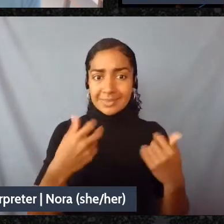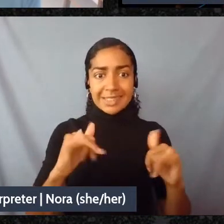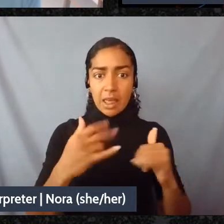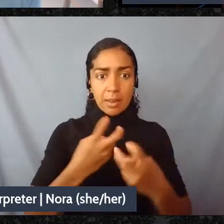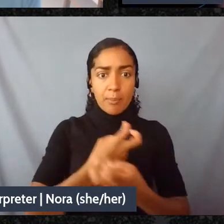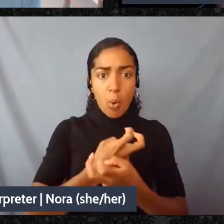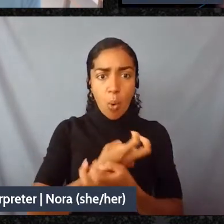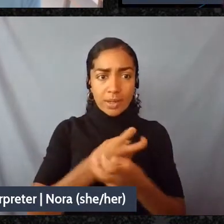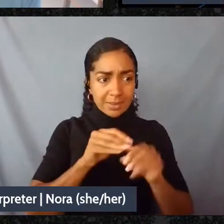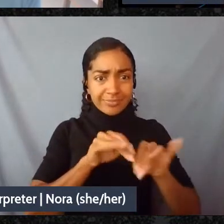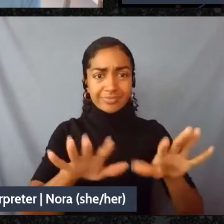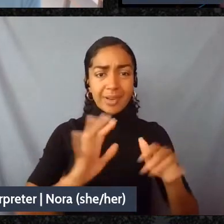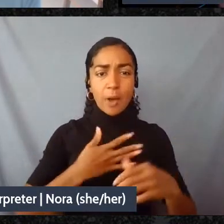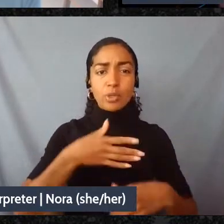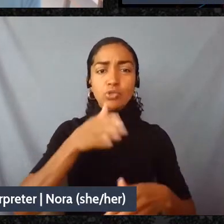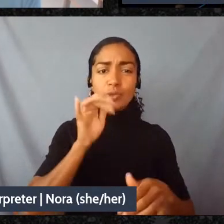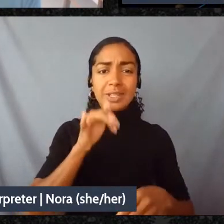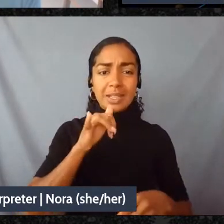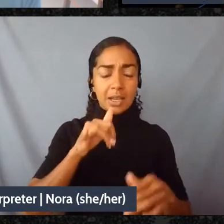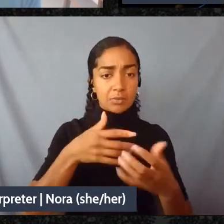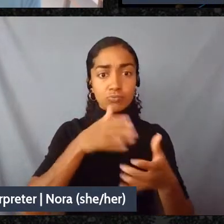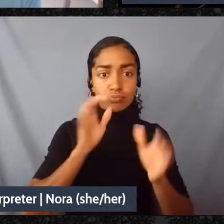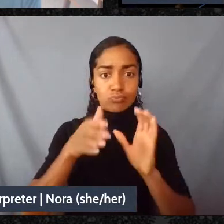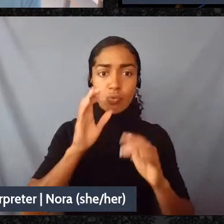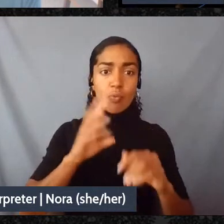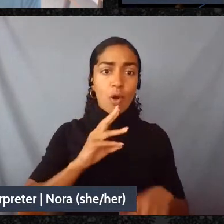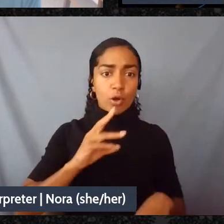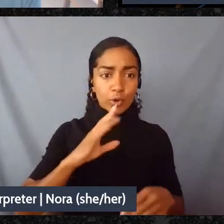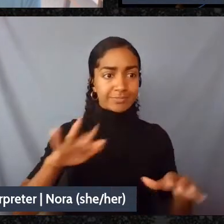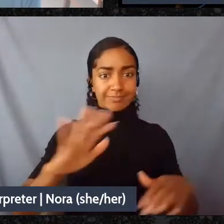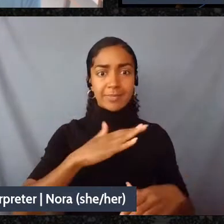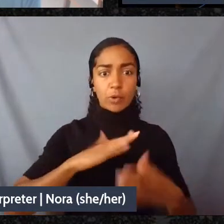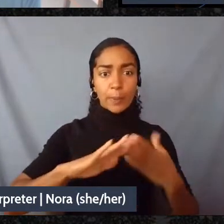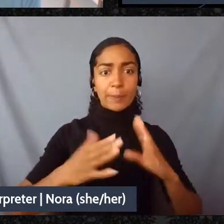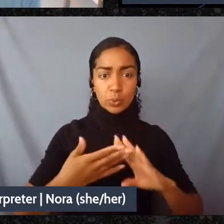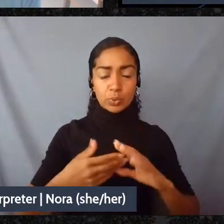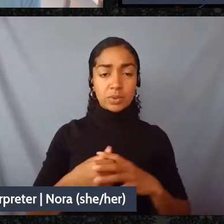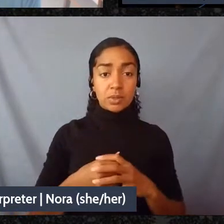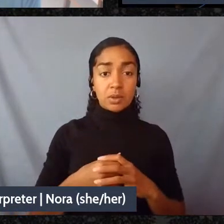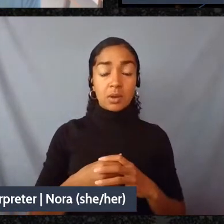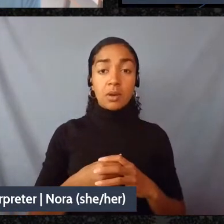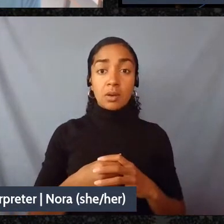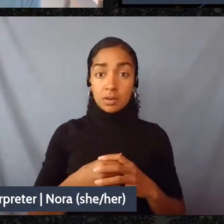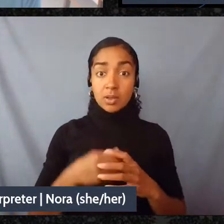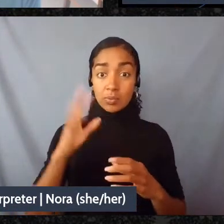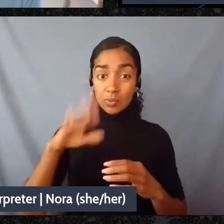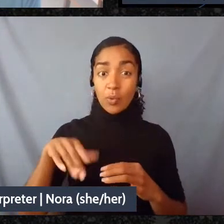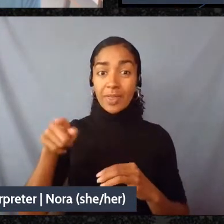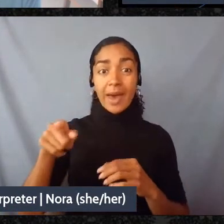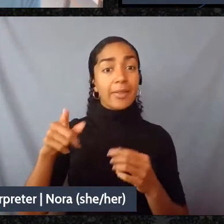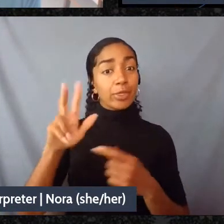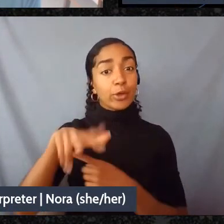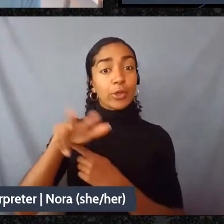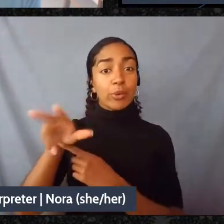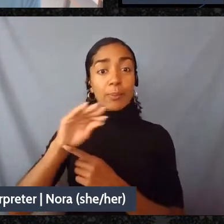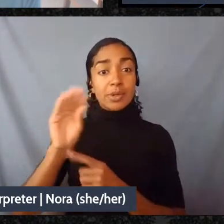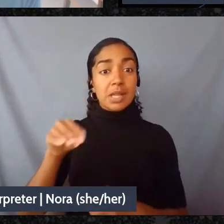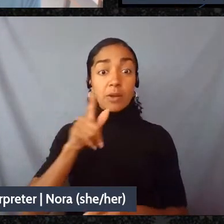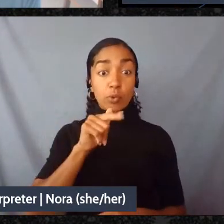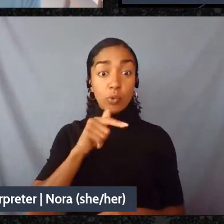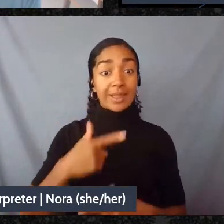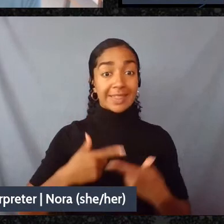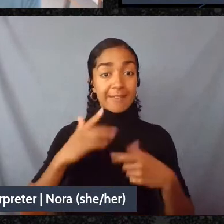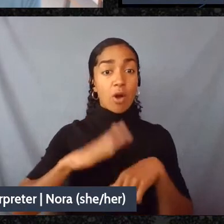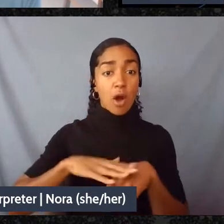The statistics during the pandemic, which a lot of people paid attention to, were that 33% of those of us who live on the